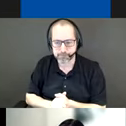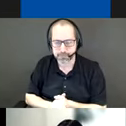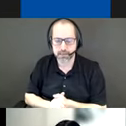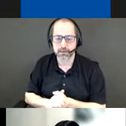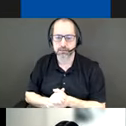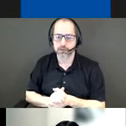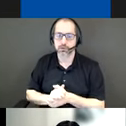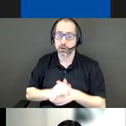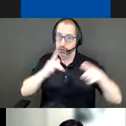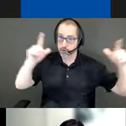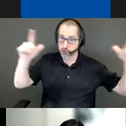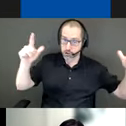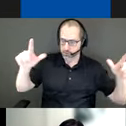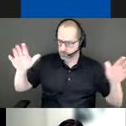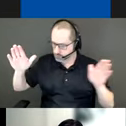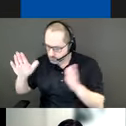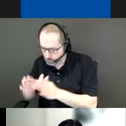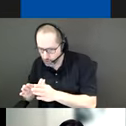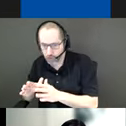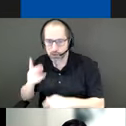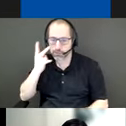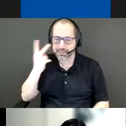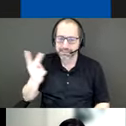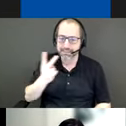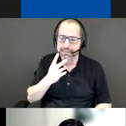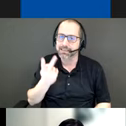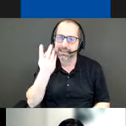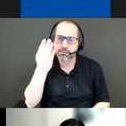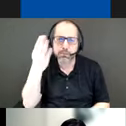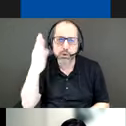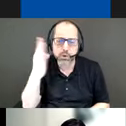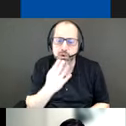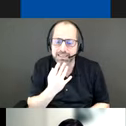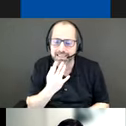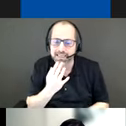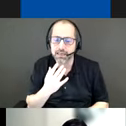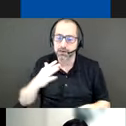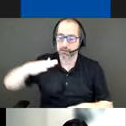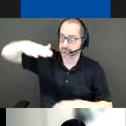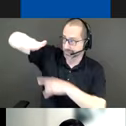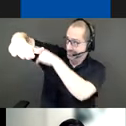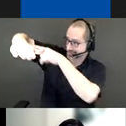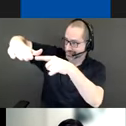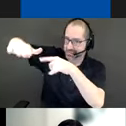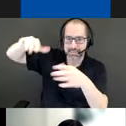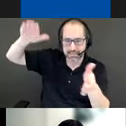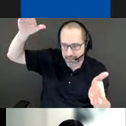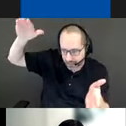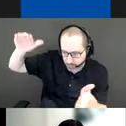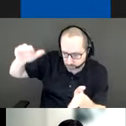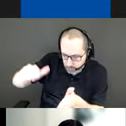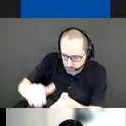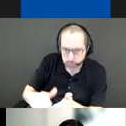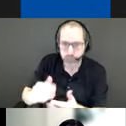shown here in blue step down from the gardener to the more eye level street level experience